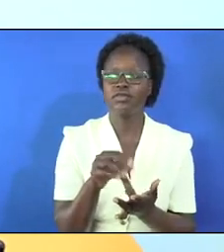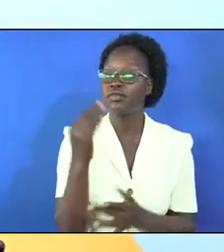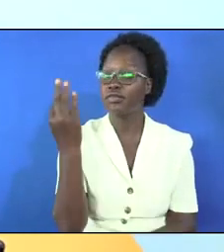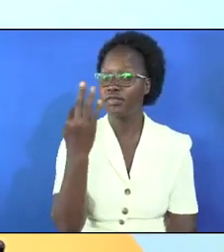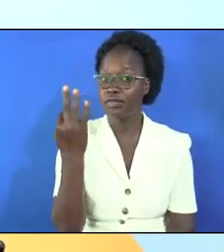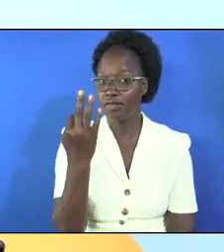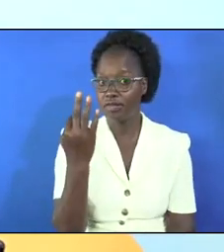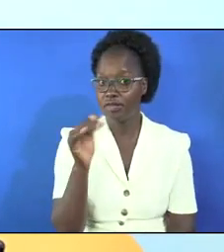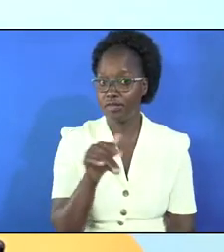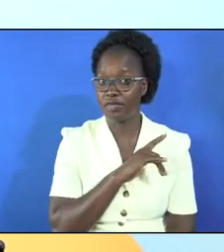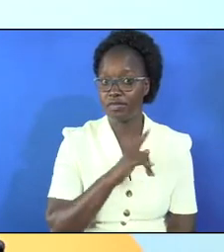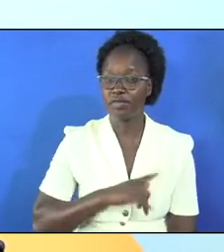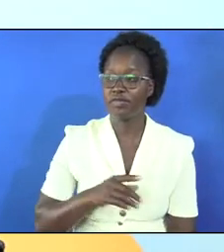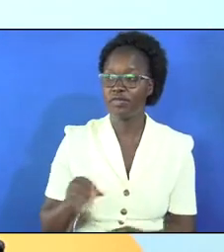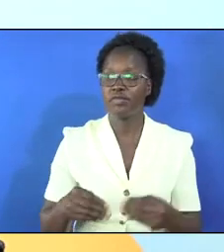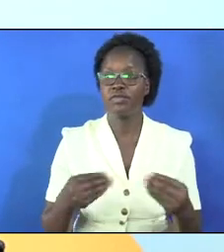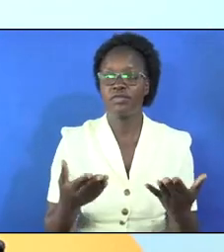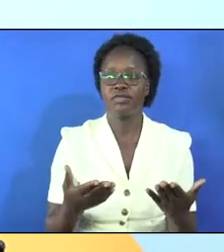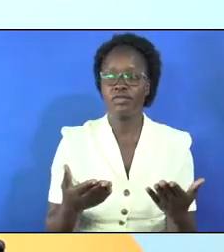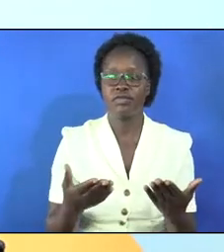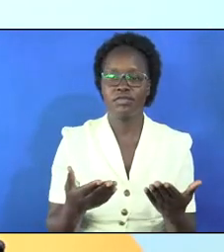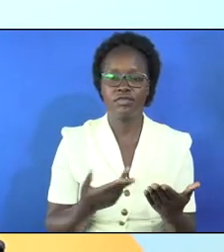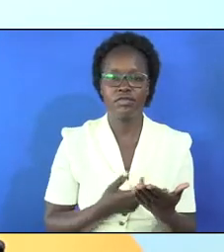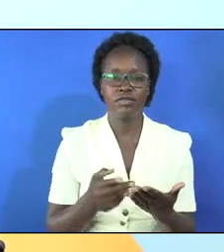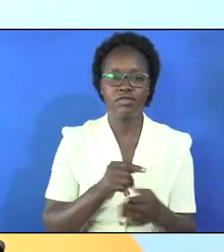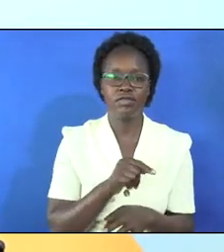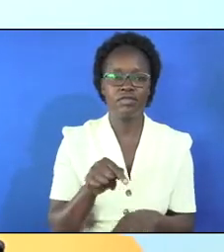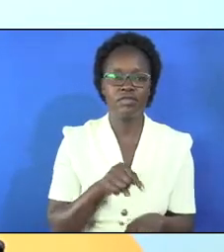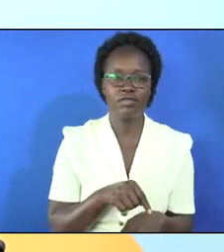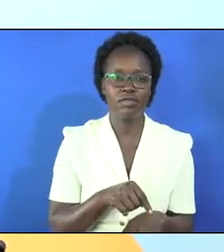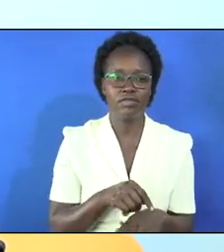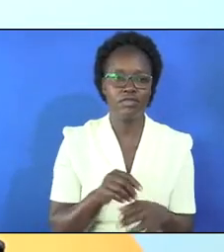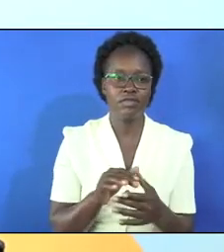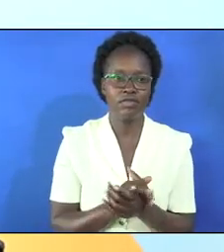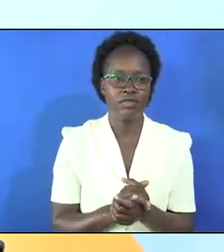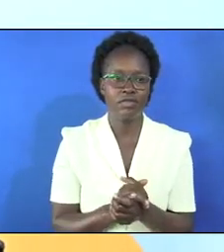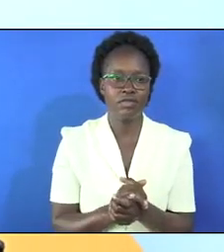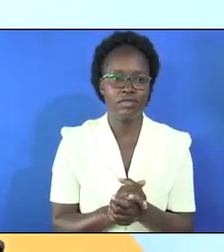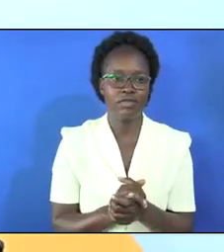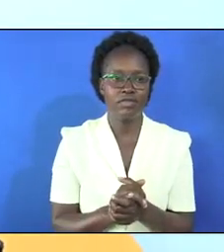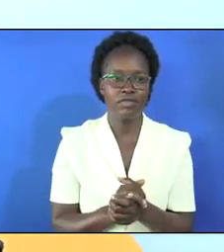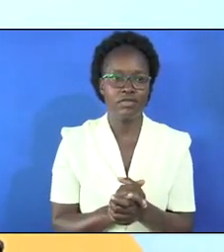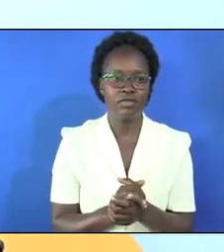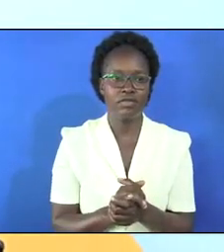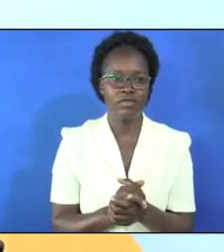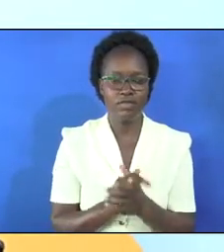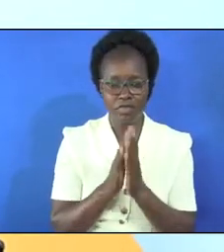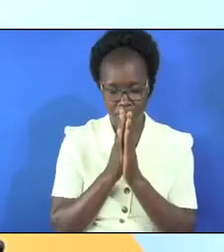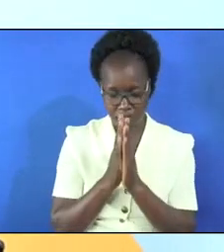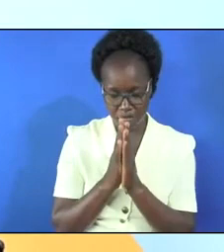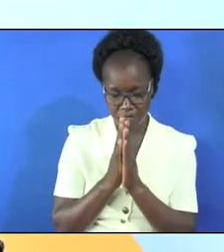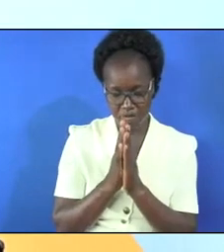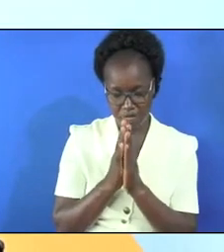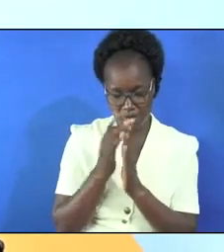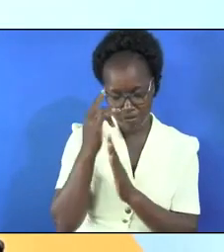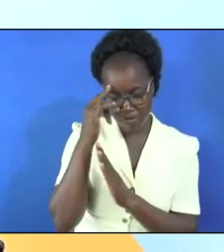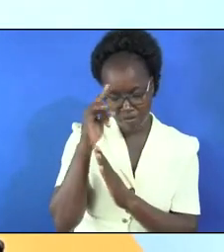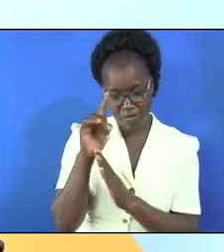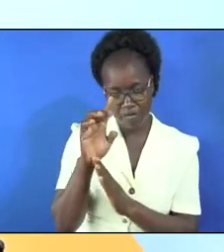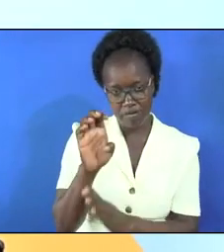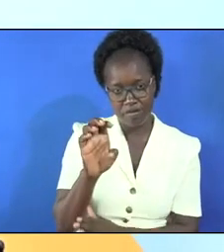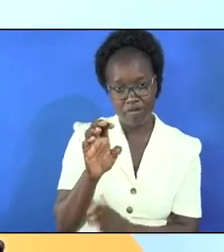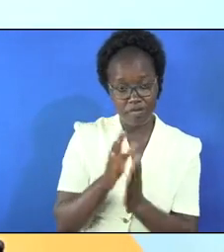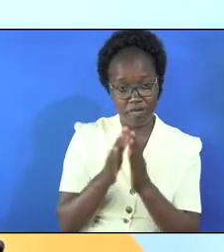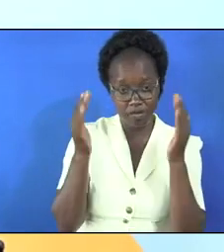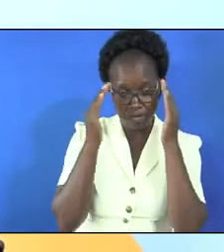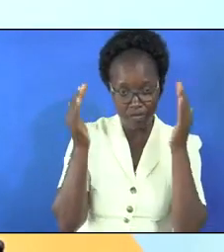someone that the Lord is giving these early hours of the Sabbath I will pray for I pray for a